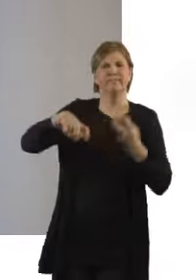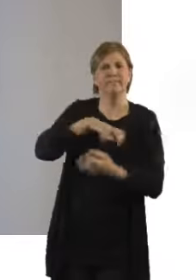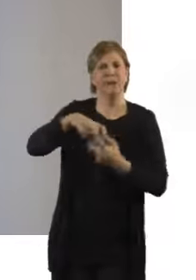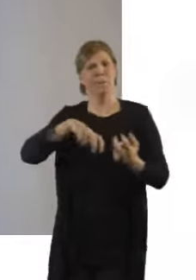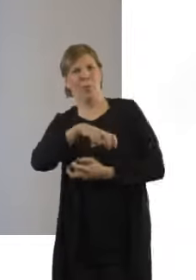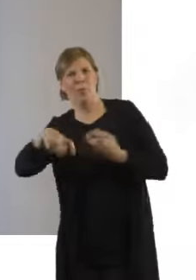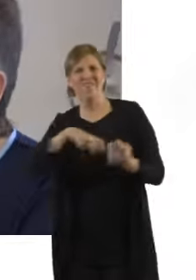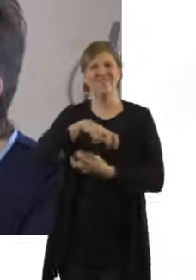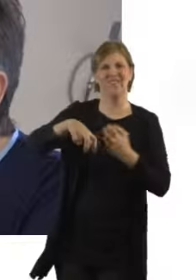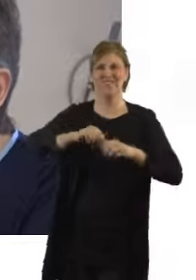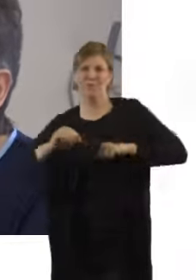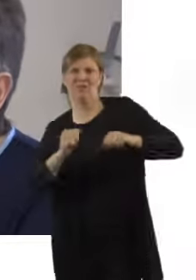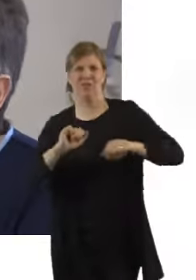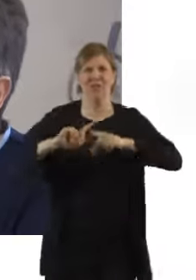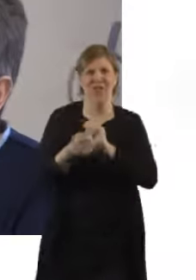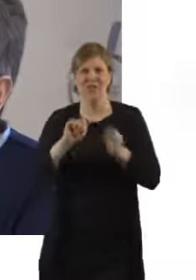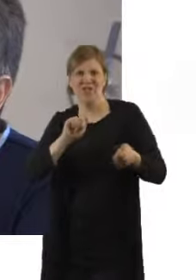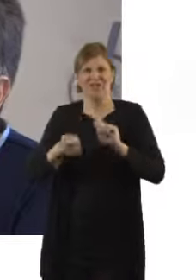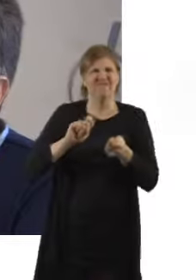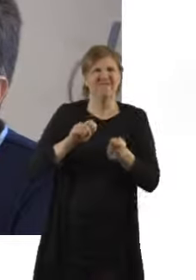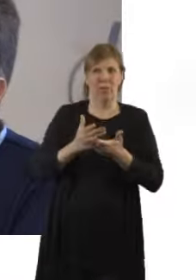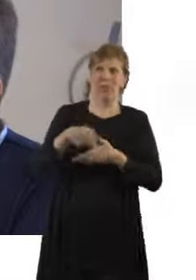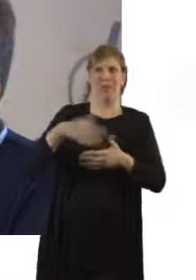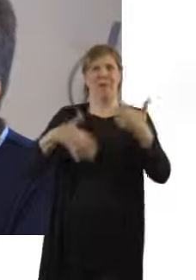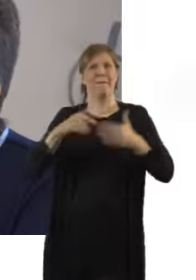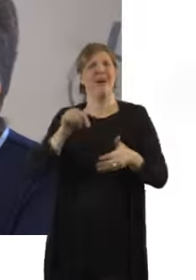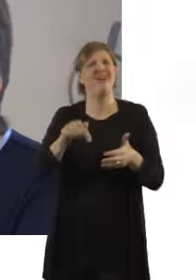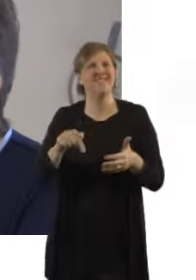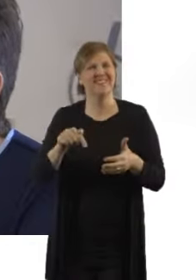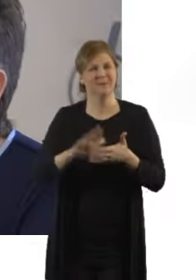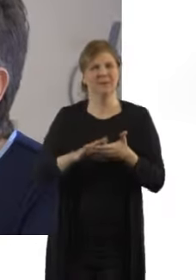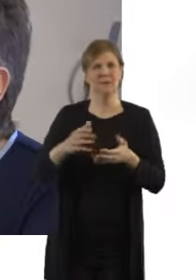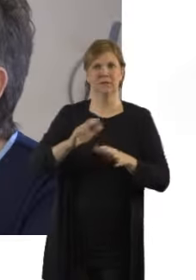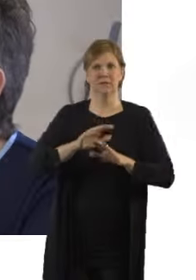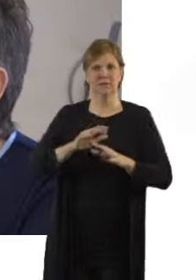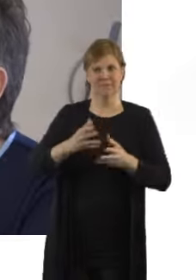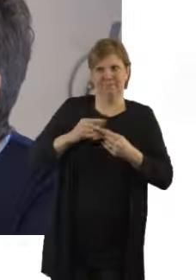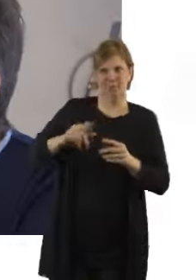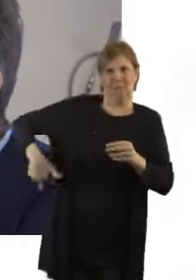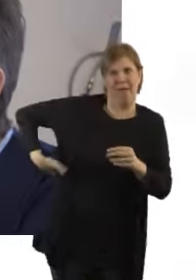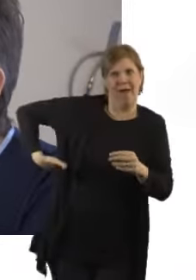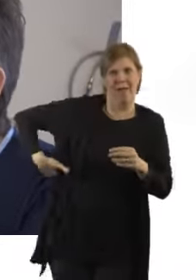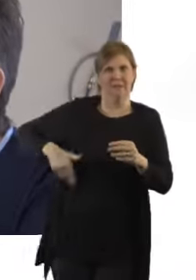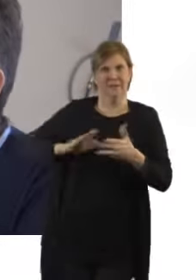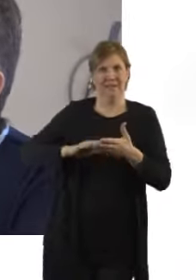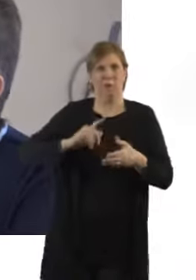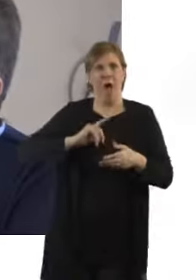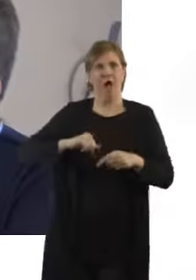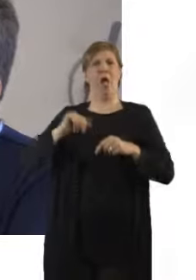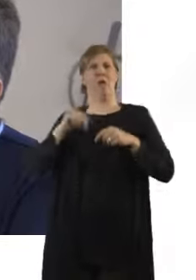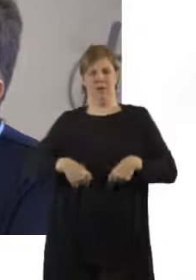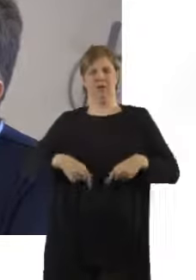woman in labour wants to be is on her back. It stops the baby descending properly and it can increase backache.